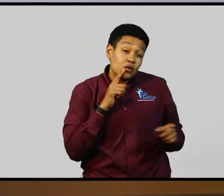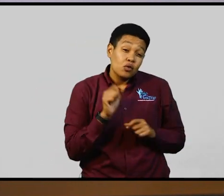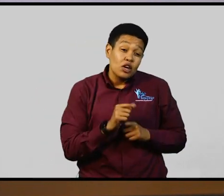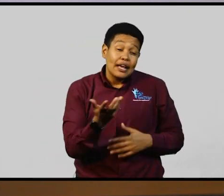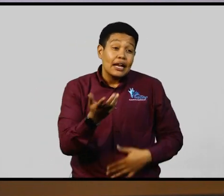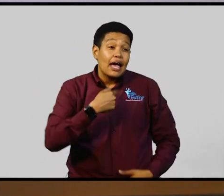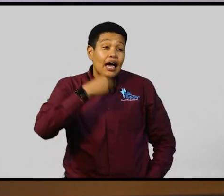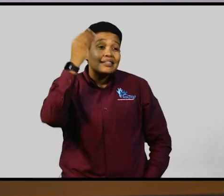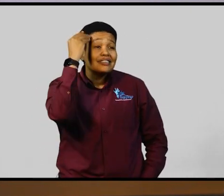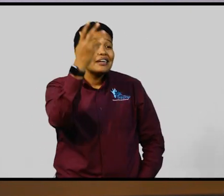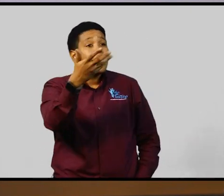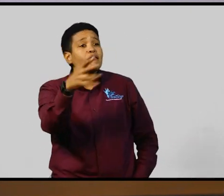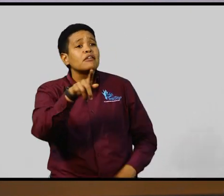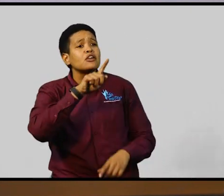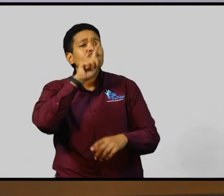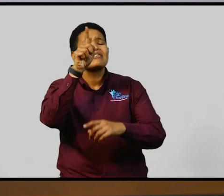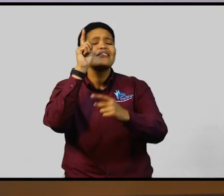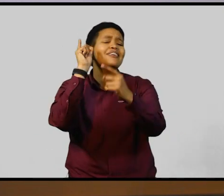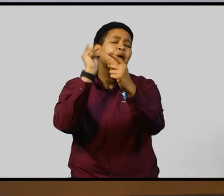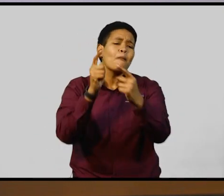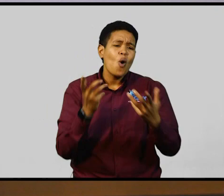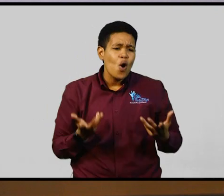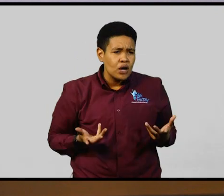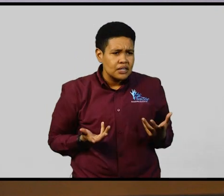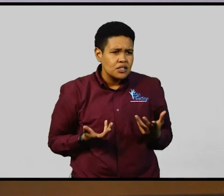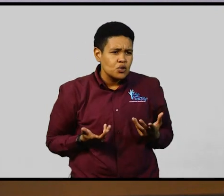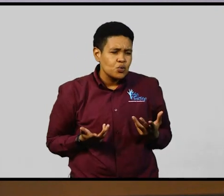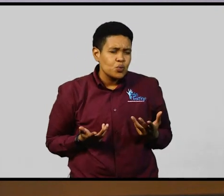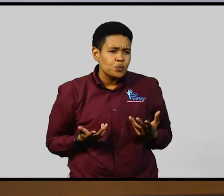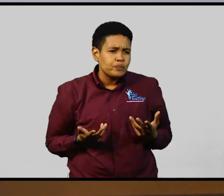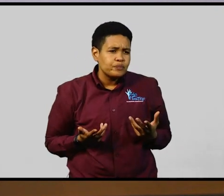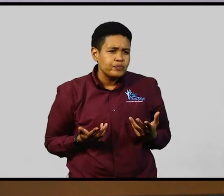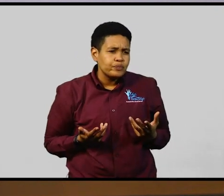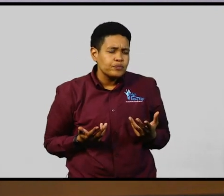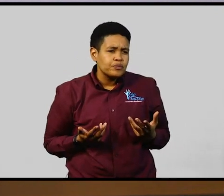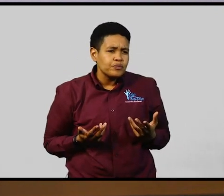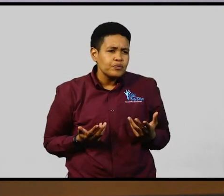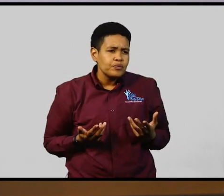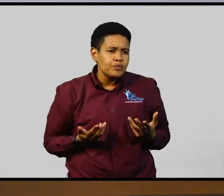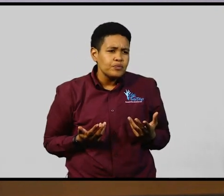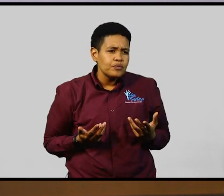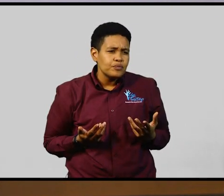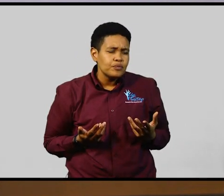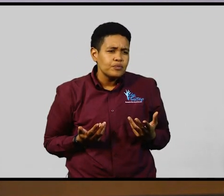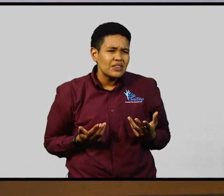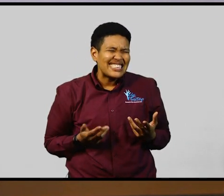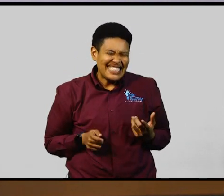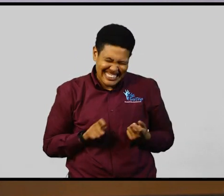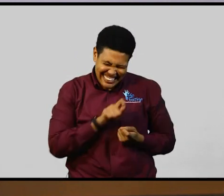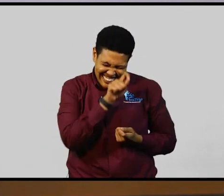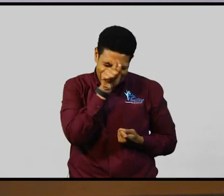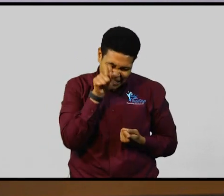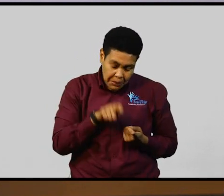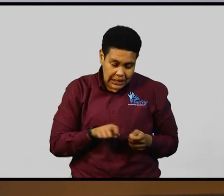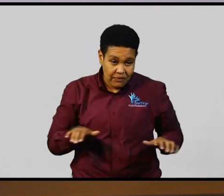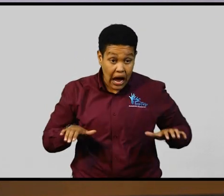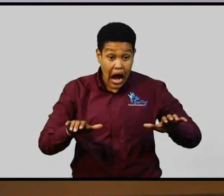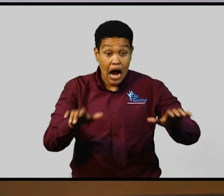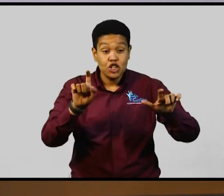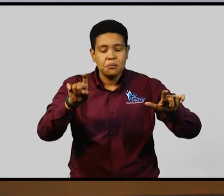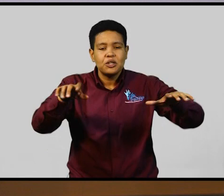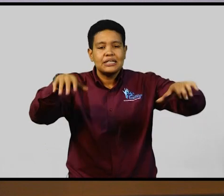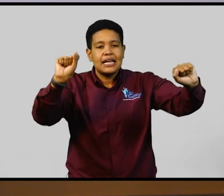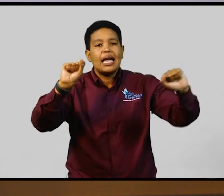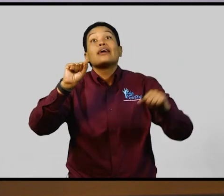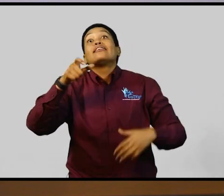said, it points to specific actions that must be taken by